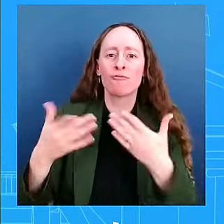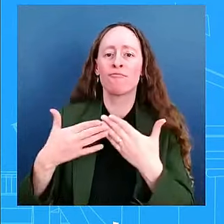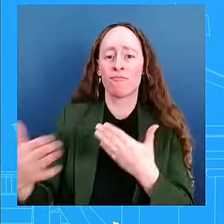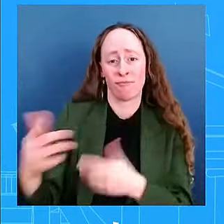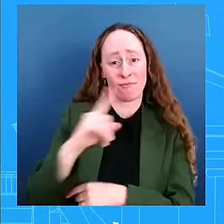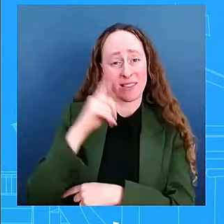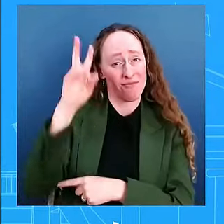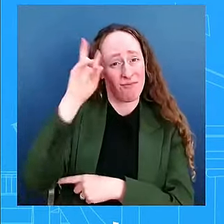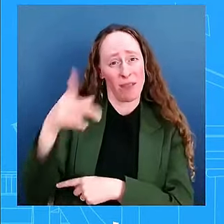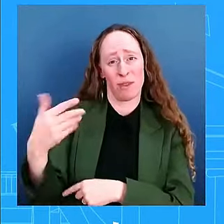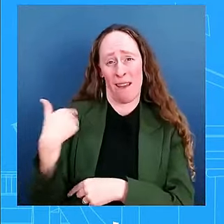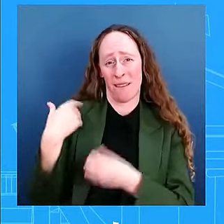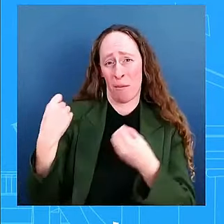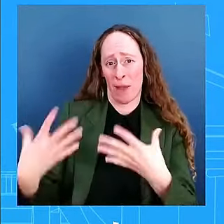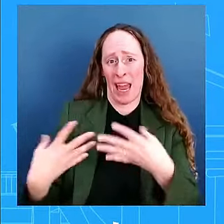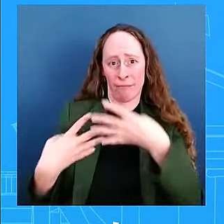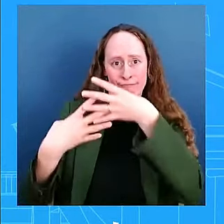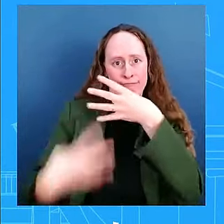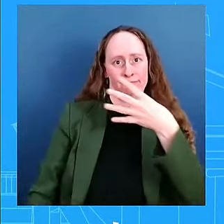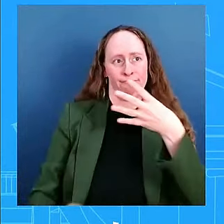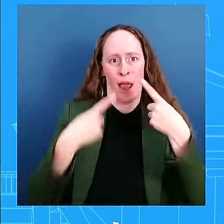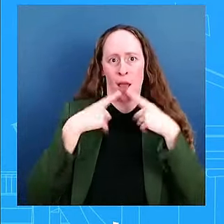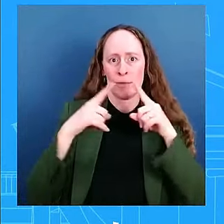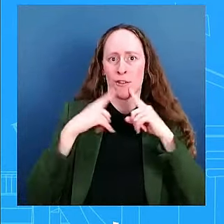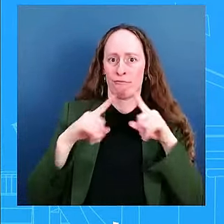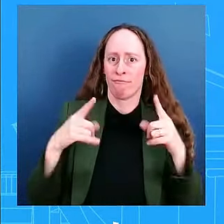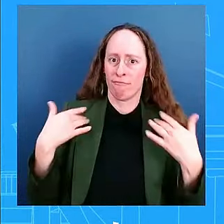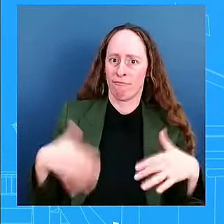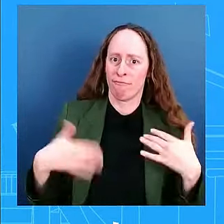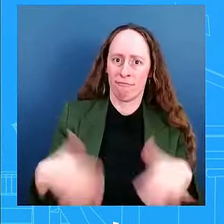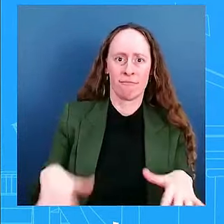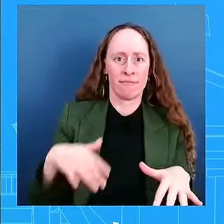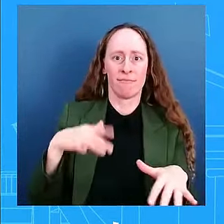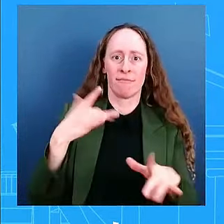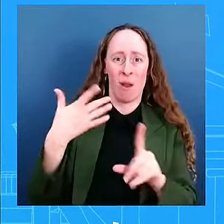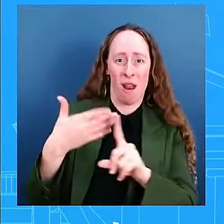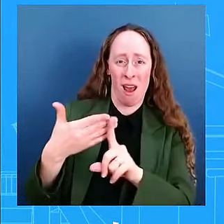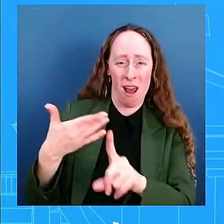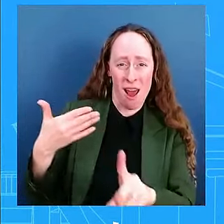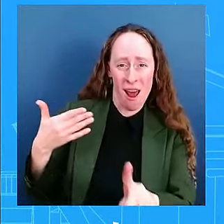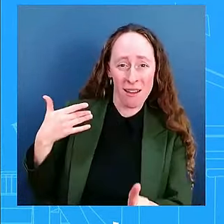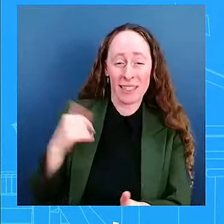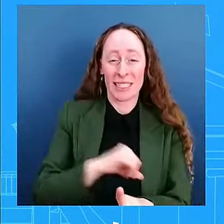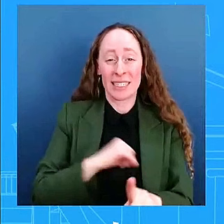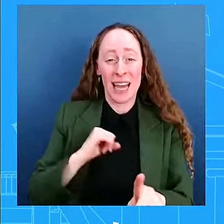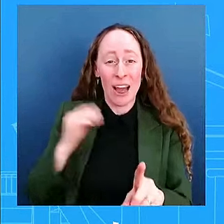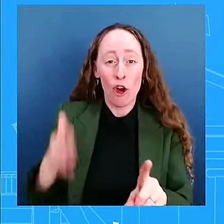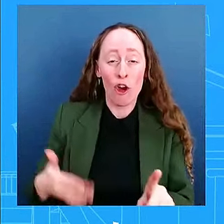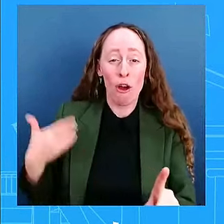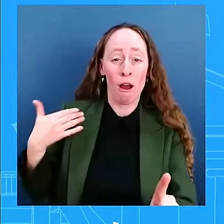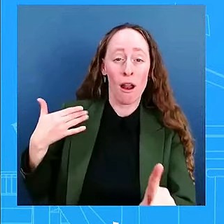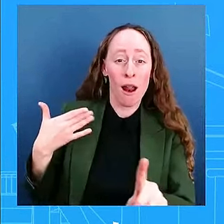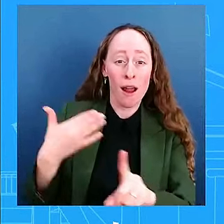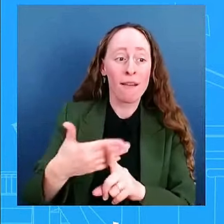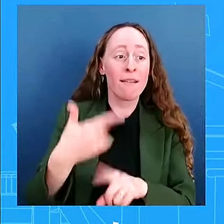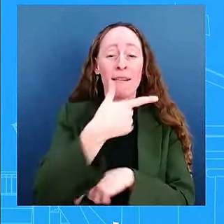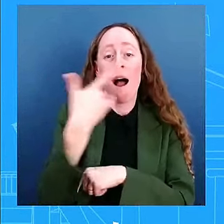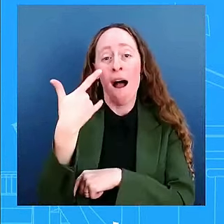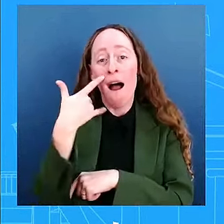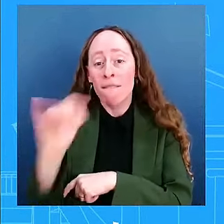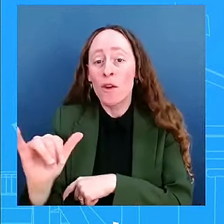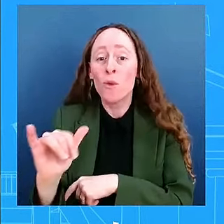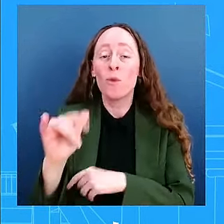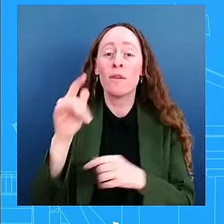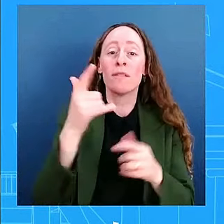also stated her time, her record as a Senator, her record as Attorney General, as District Attorney in, in San Francisco. She's had an impressive record.